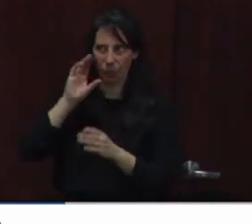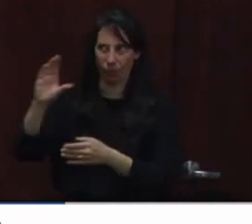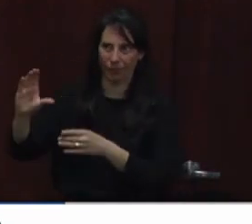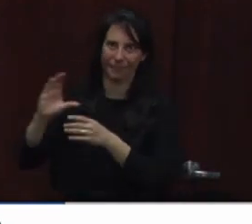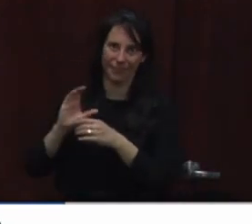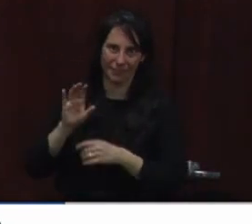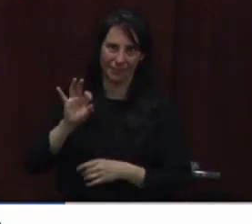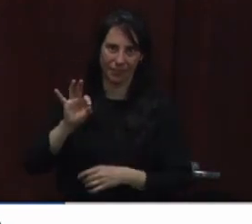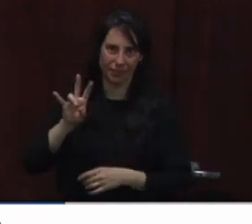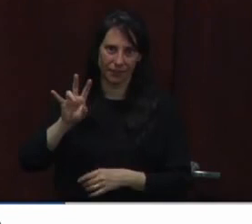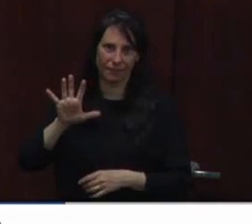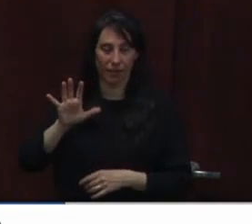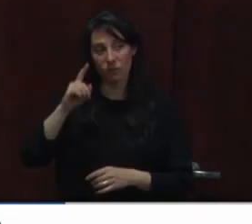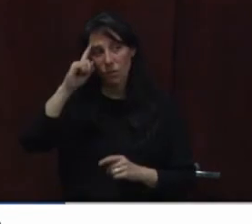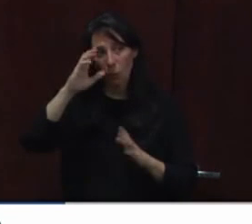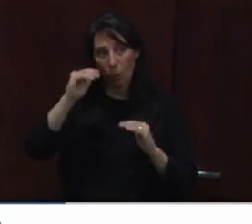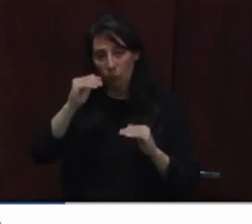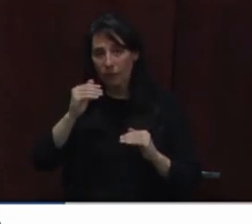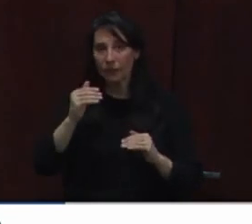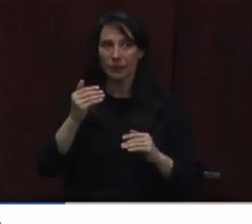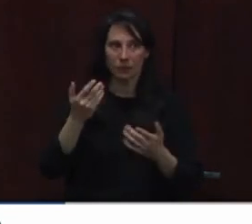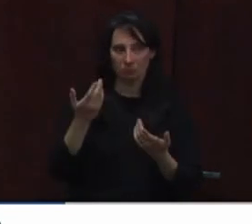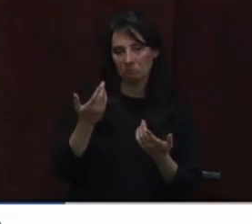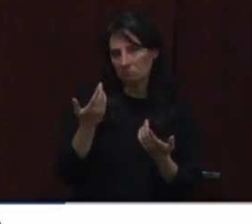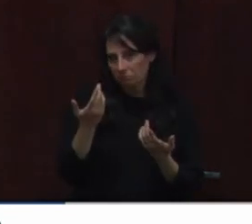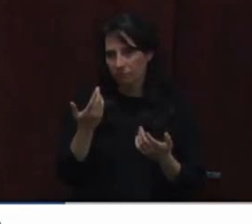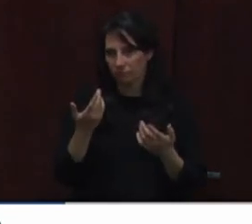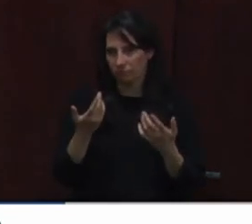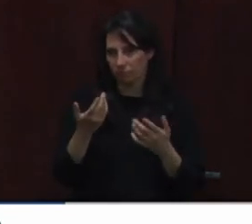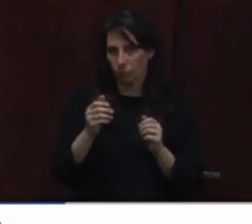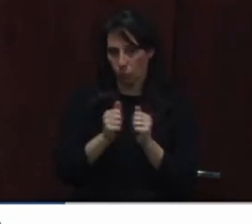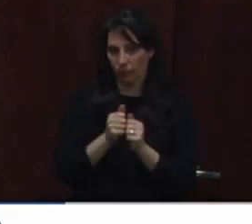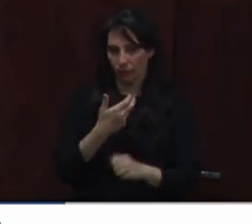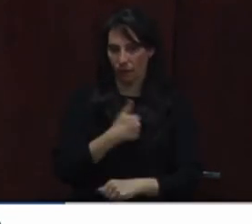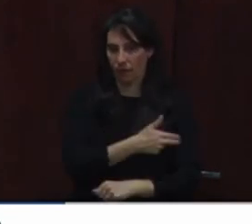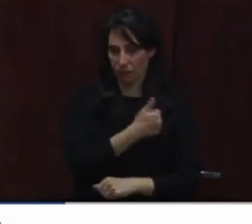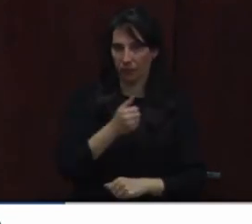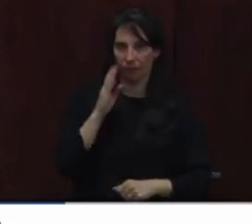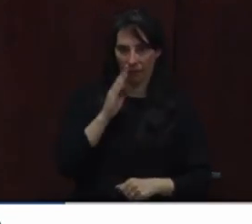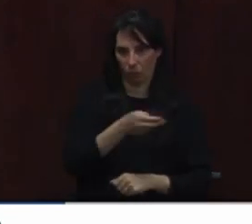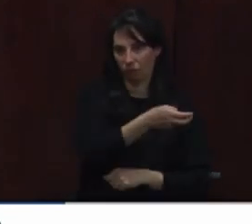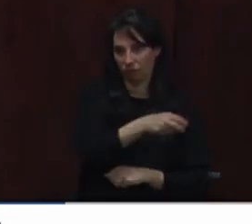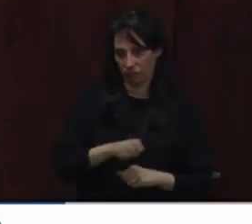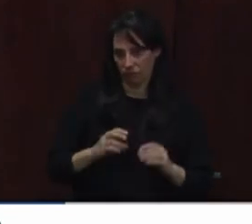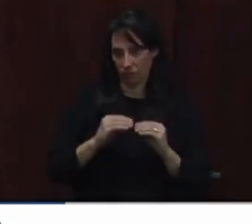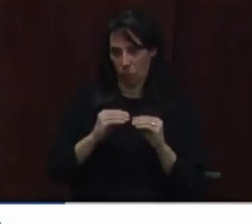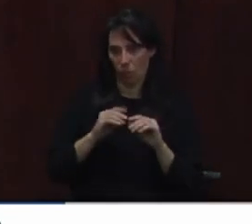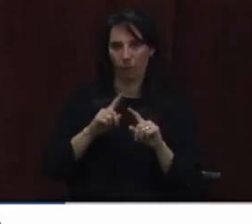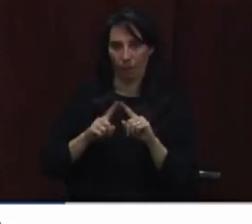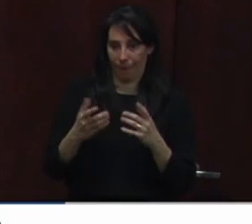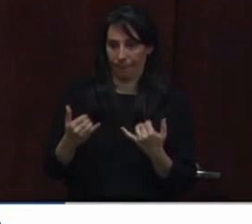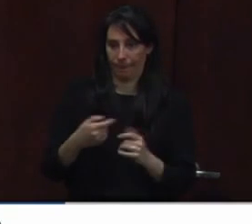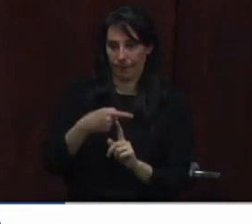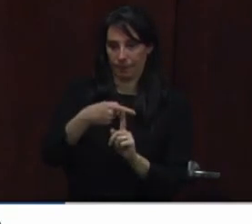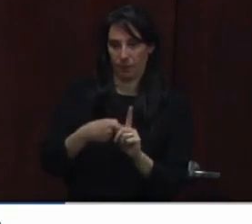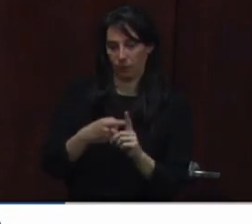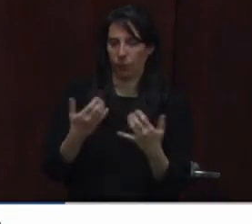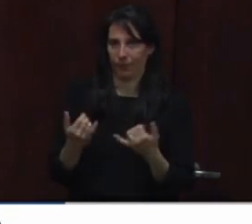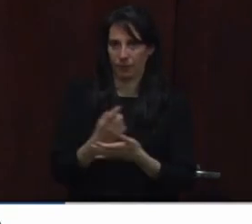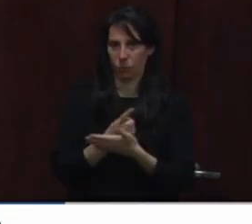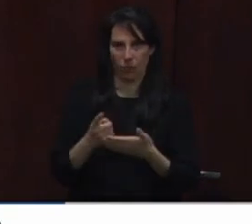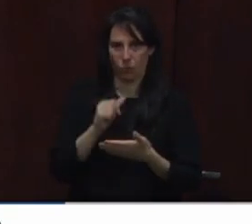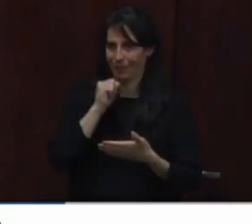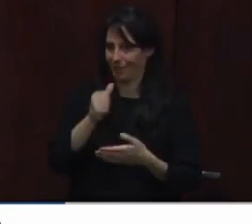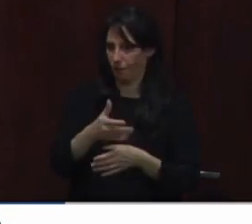we can work on transfers that way but we did not receive a Western North Carolina collaborative bump this month this week